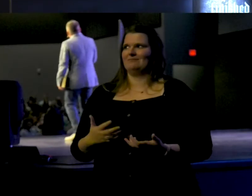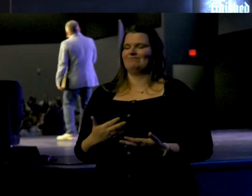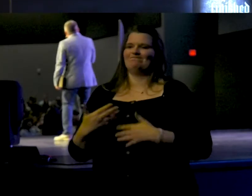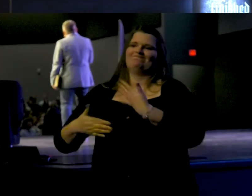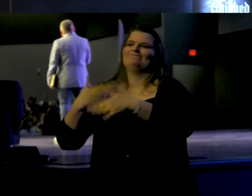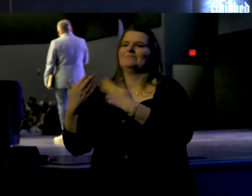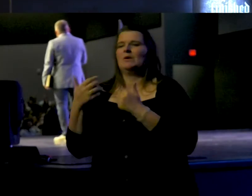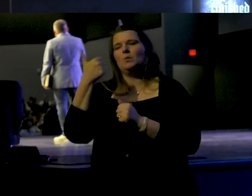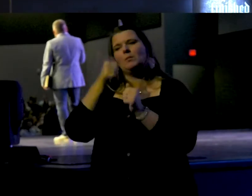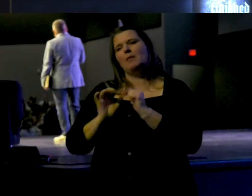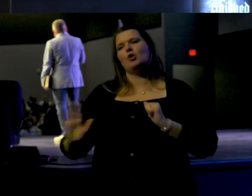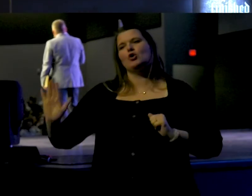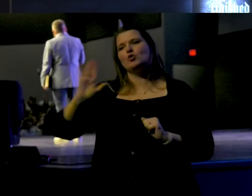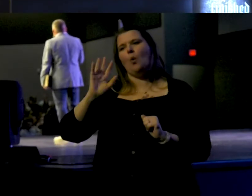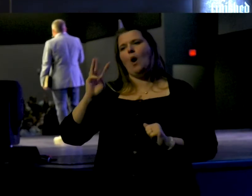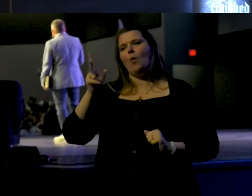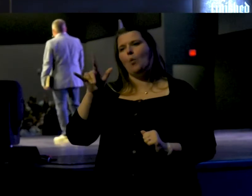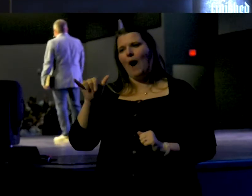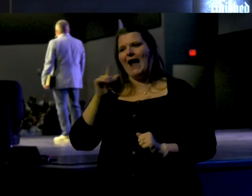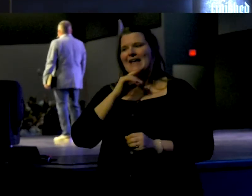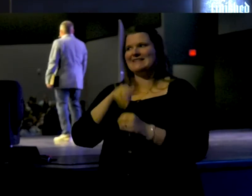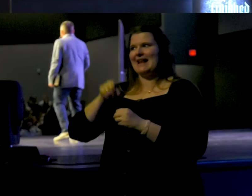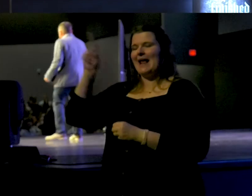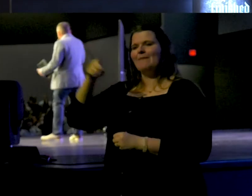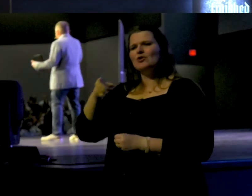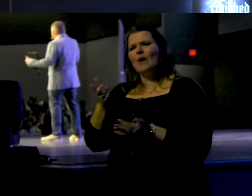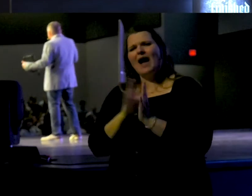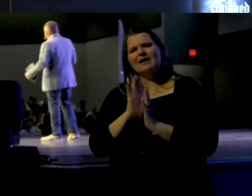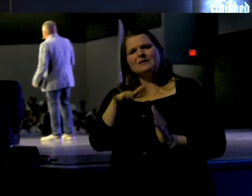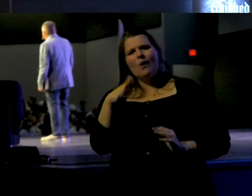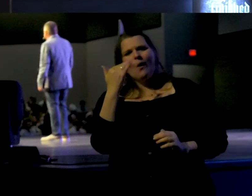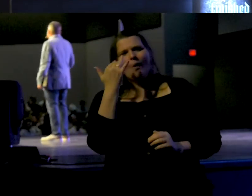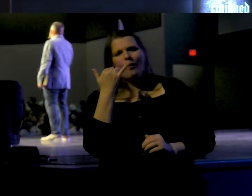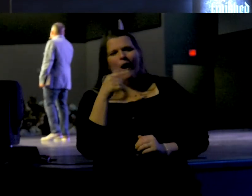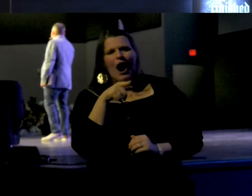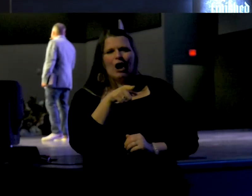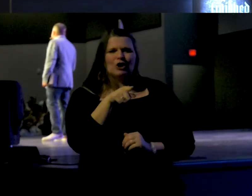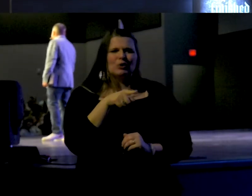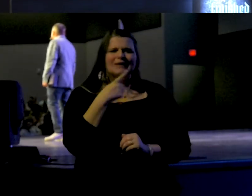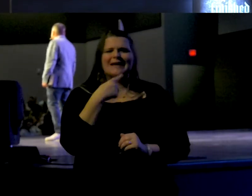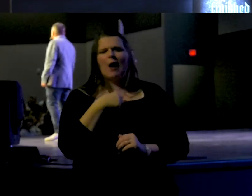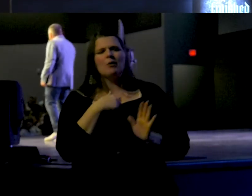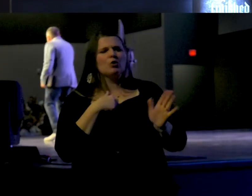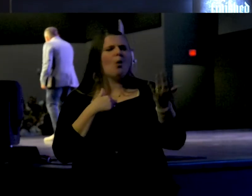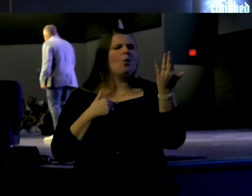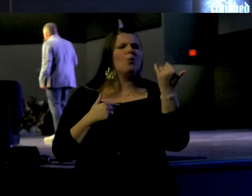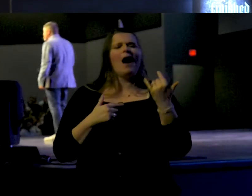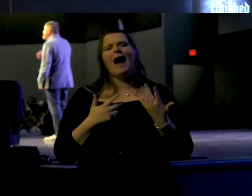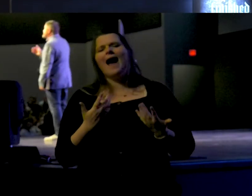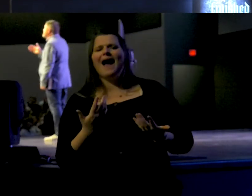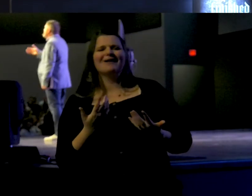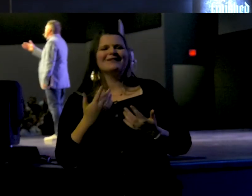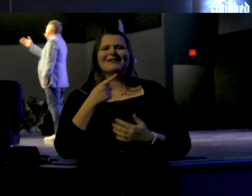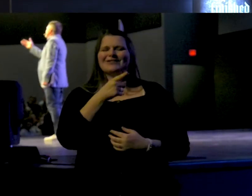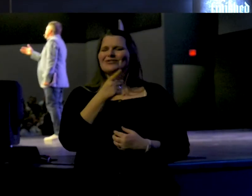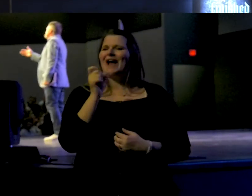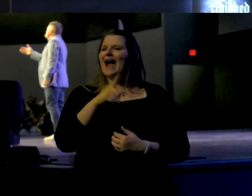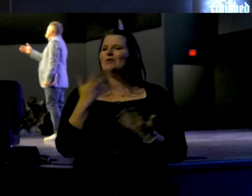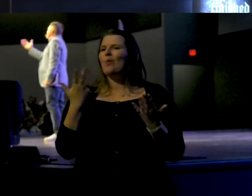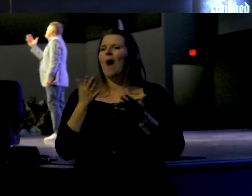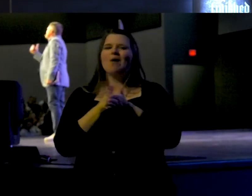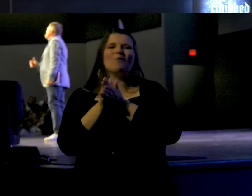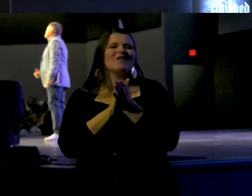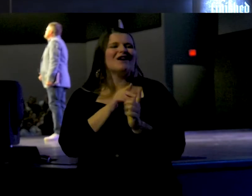Remember your why is in him. You ever ask somebody their why? You ever been on a team building exercise? Hey, tell me your why. What are you asking for? You're asking, what